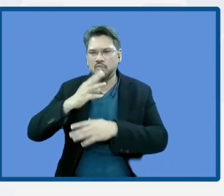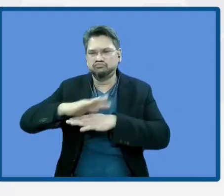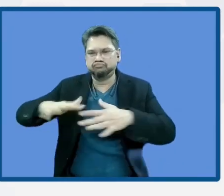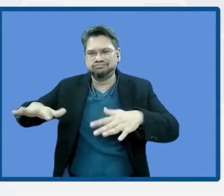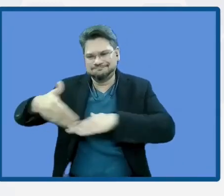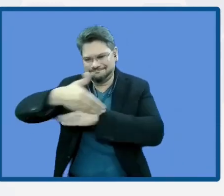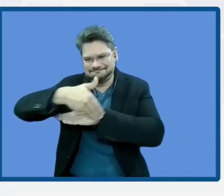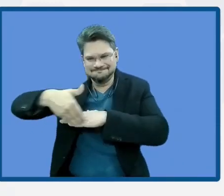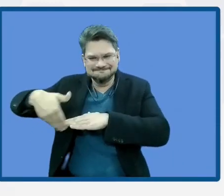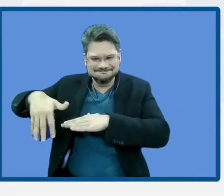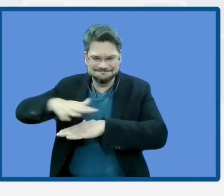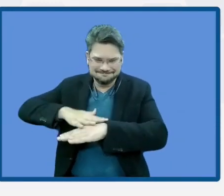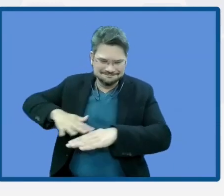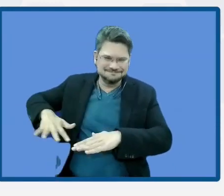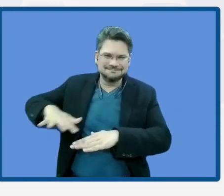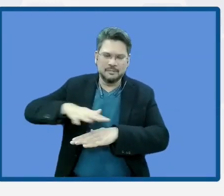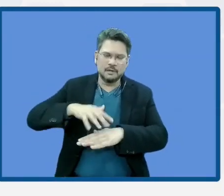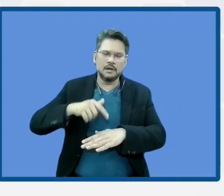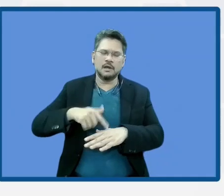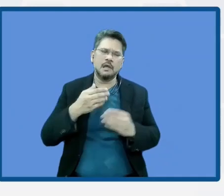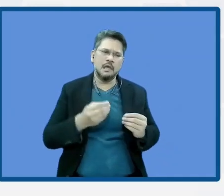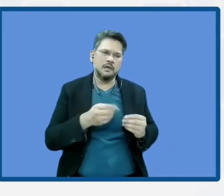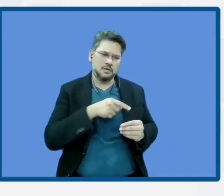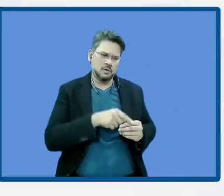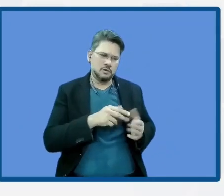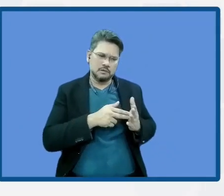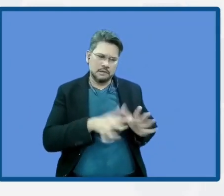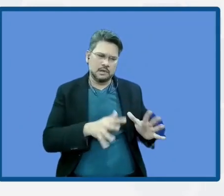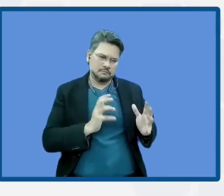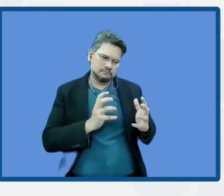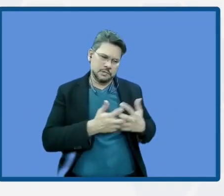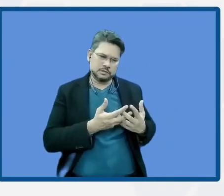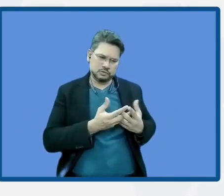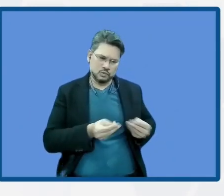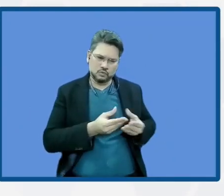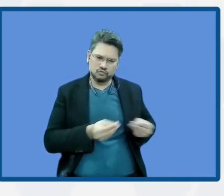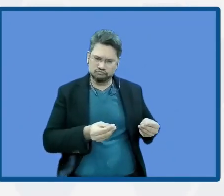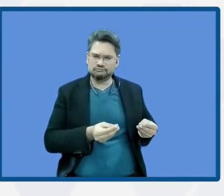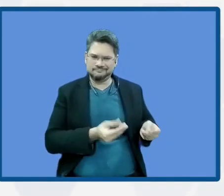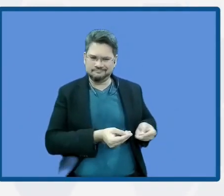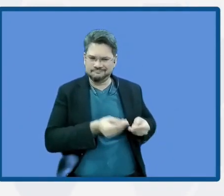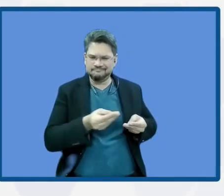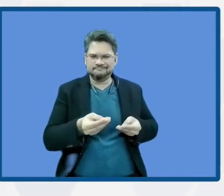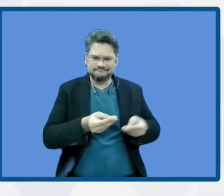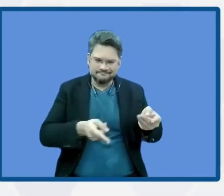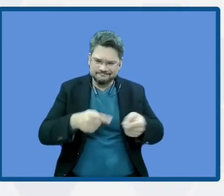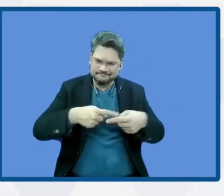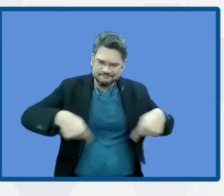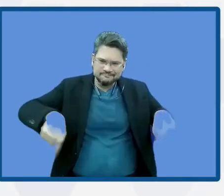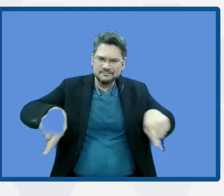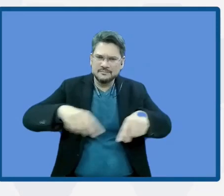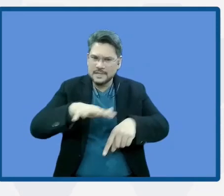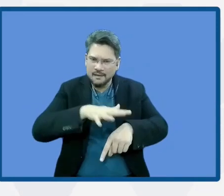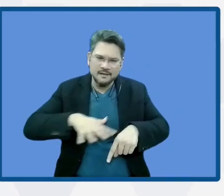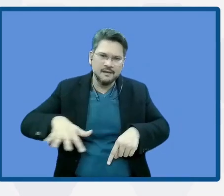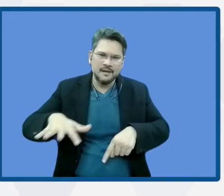set these solutions based in nature in different areas where the ecosystem has been damaged